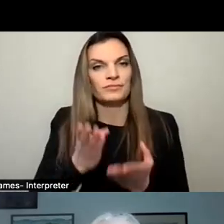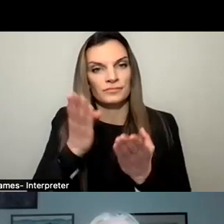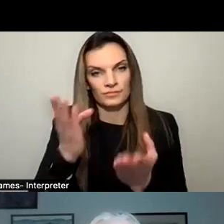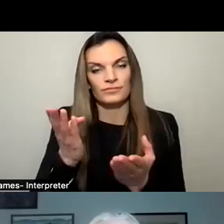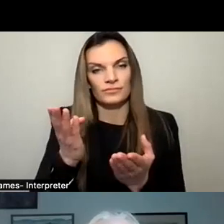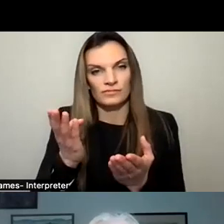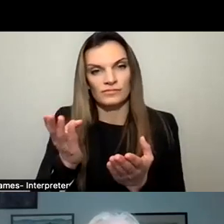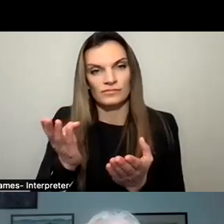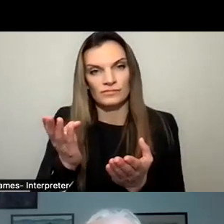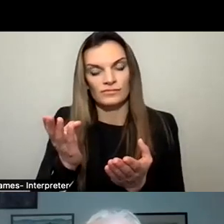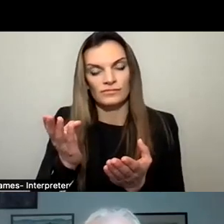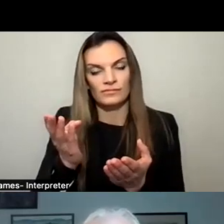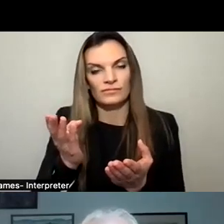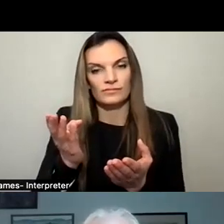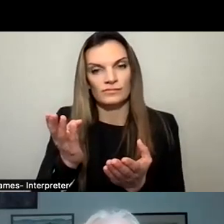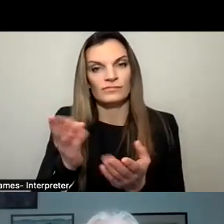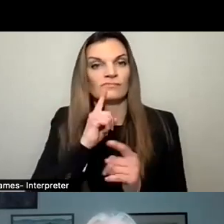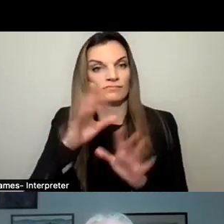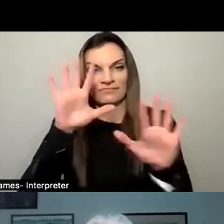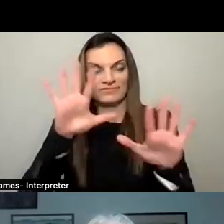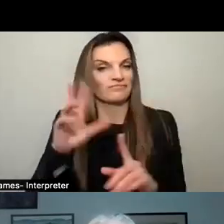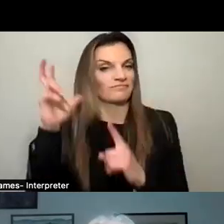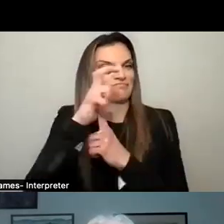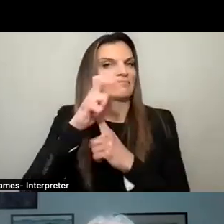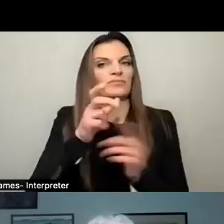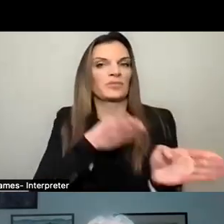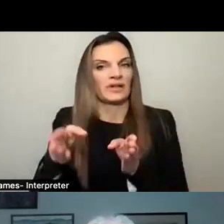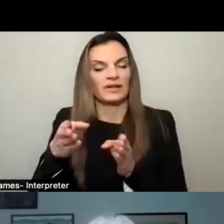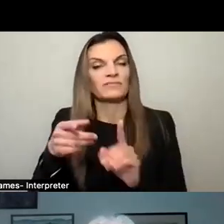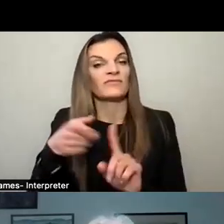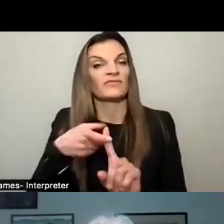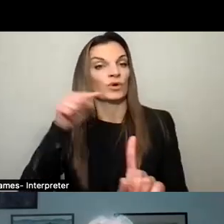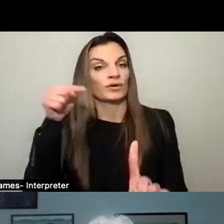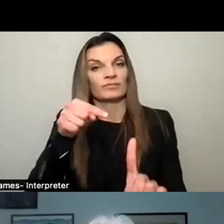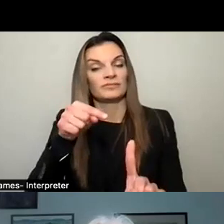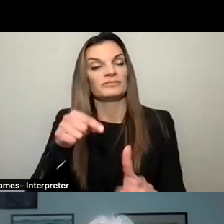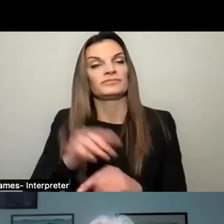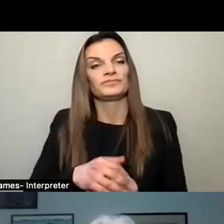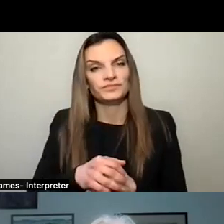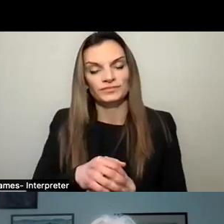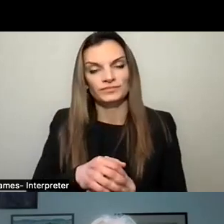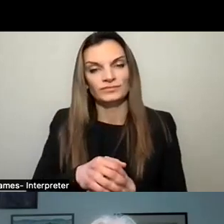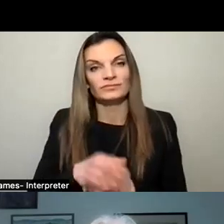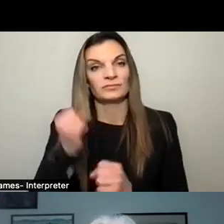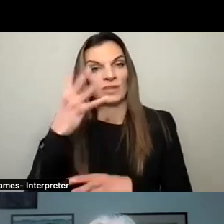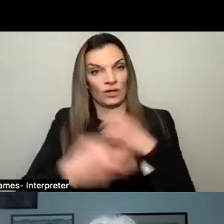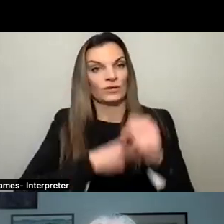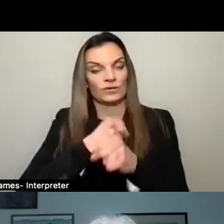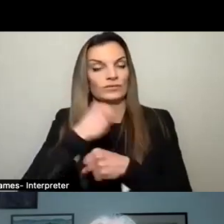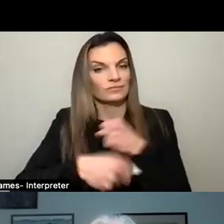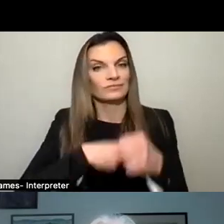really spectacular plan, a great plan that came out of a very public, years-long process of village